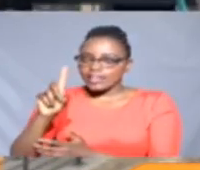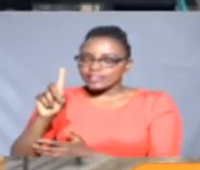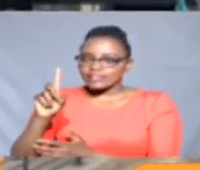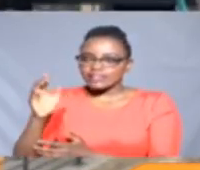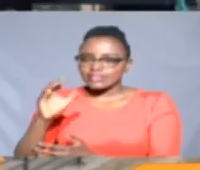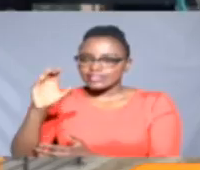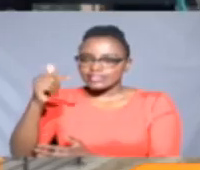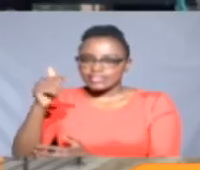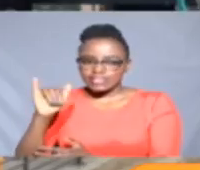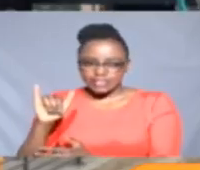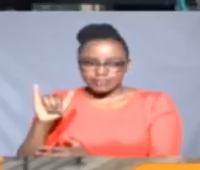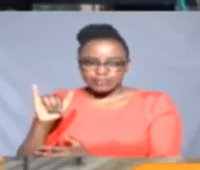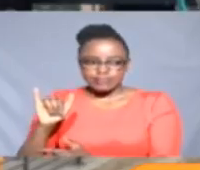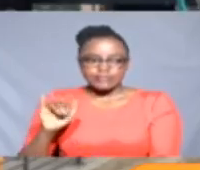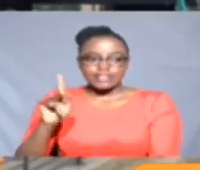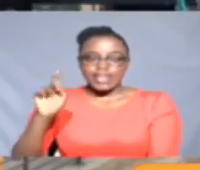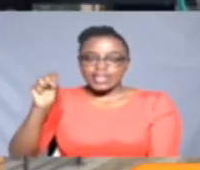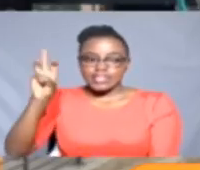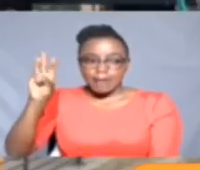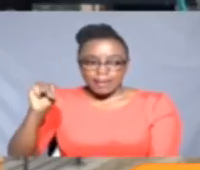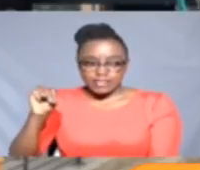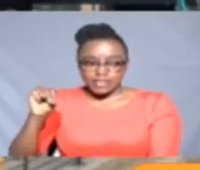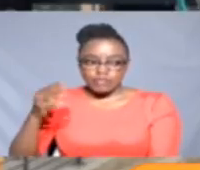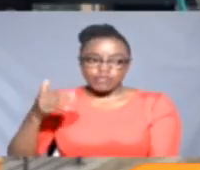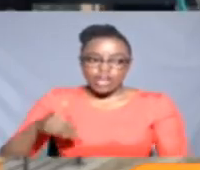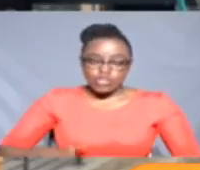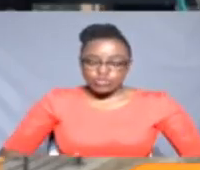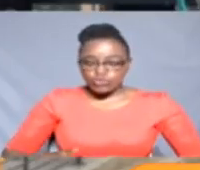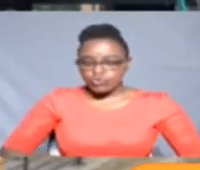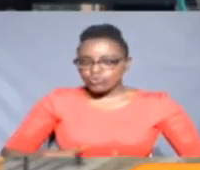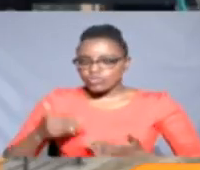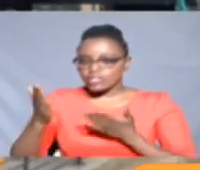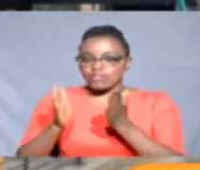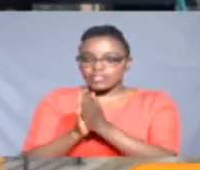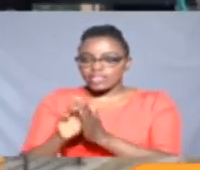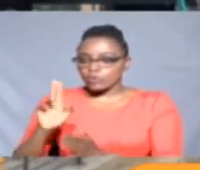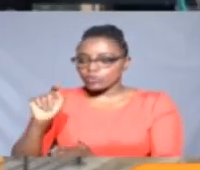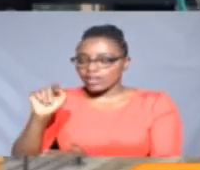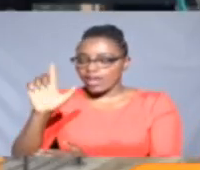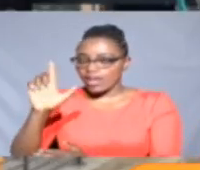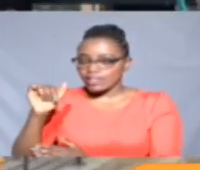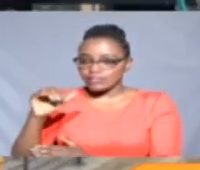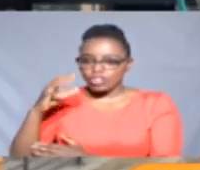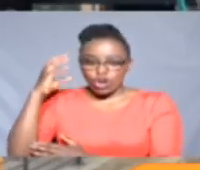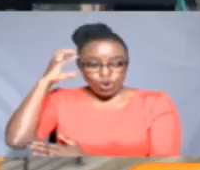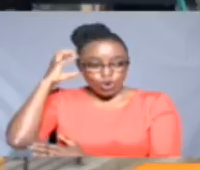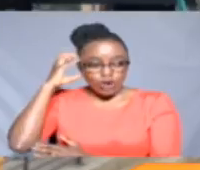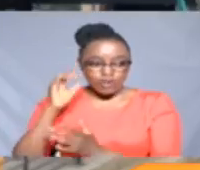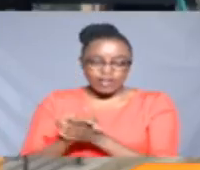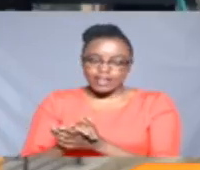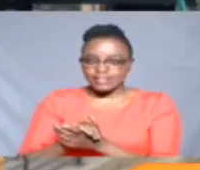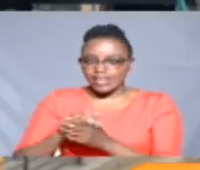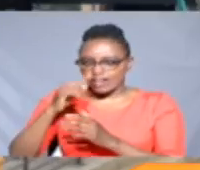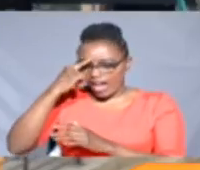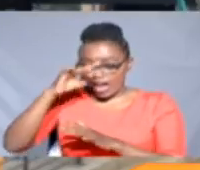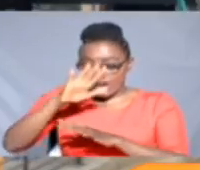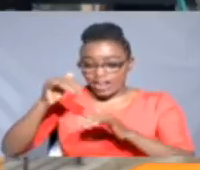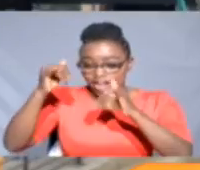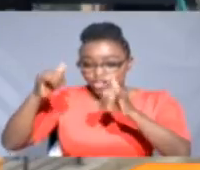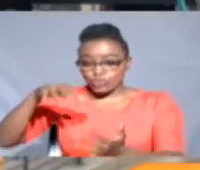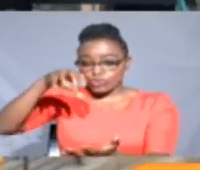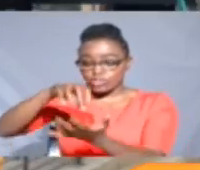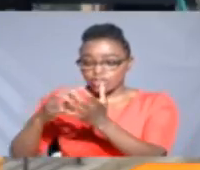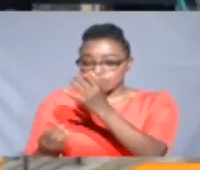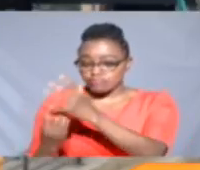and Roasters, Kenya School of Monetary Studies, Youth Service and Utali College, Mothaiga and Gara. New